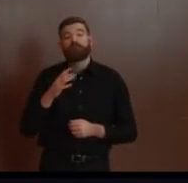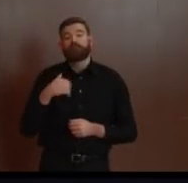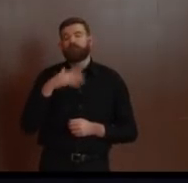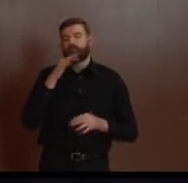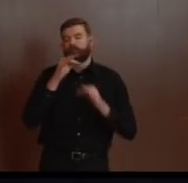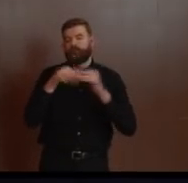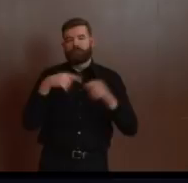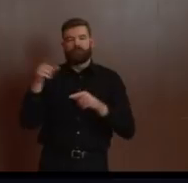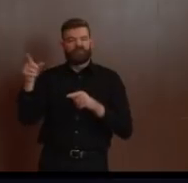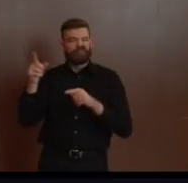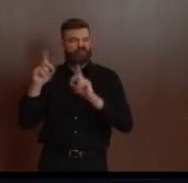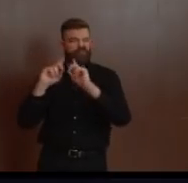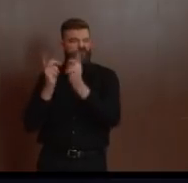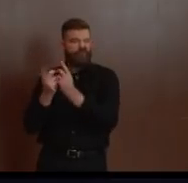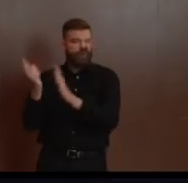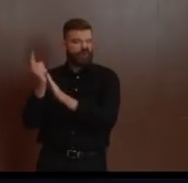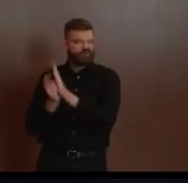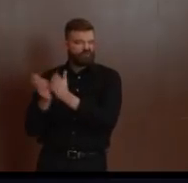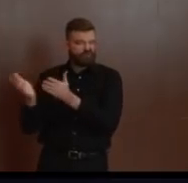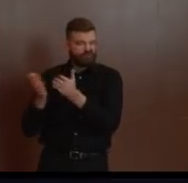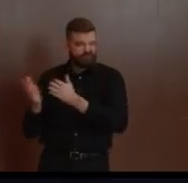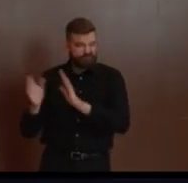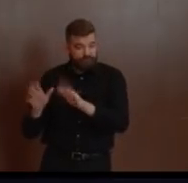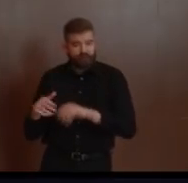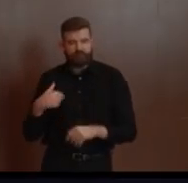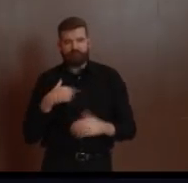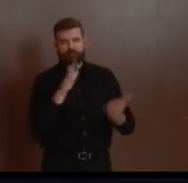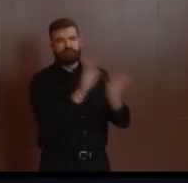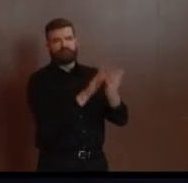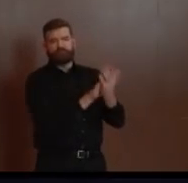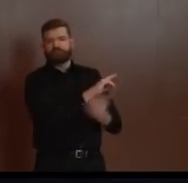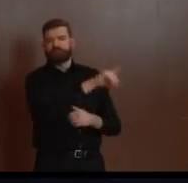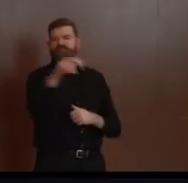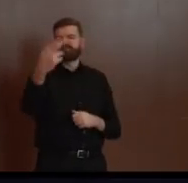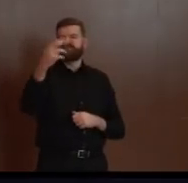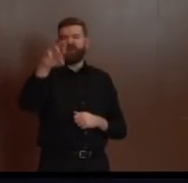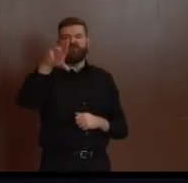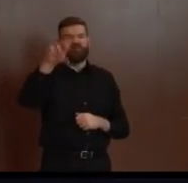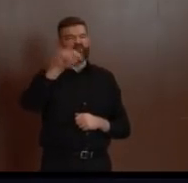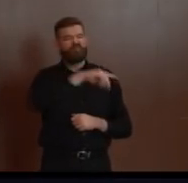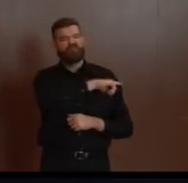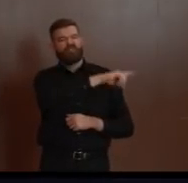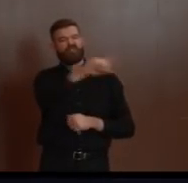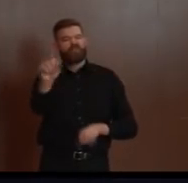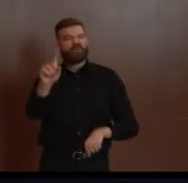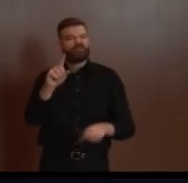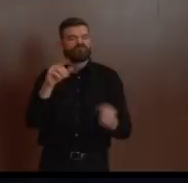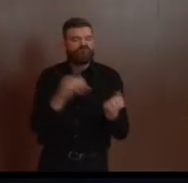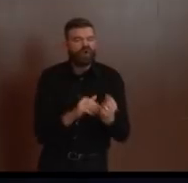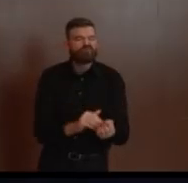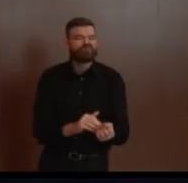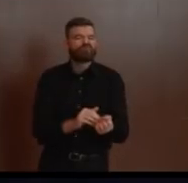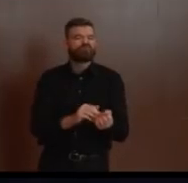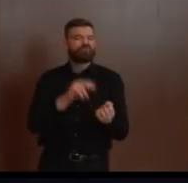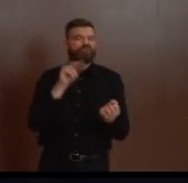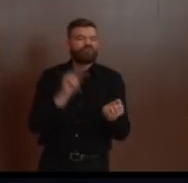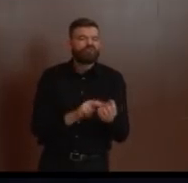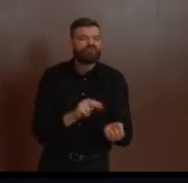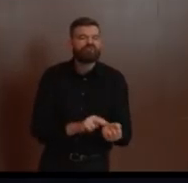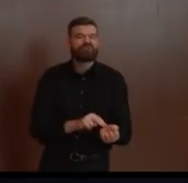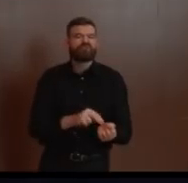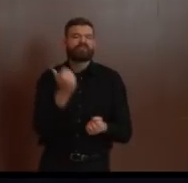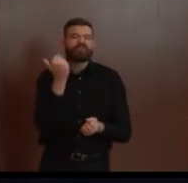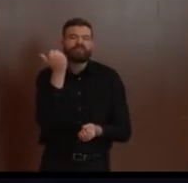heroes on the front lines of this war, as the Governor so eloquently put it. Our first responders, our officers,